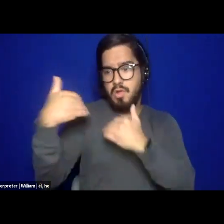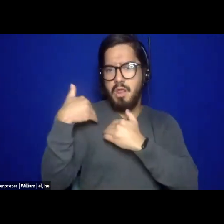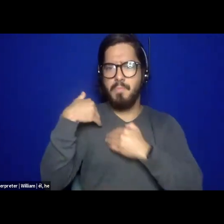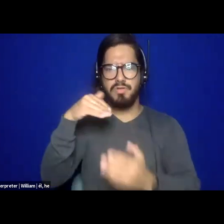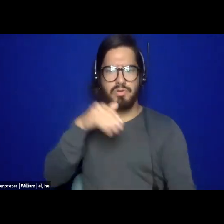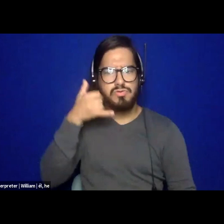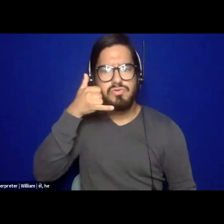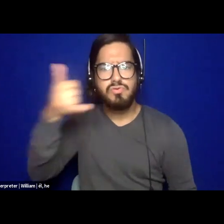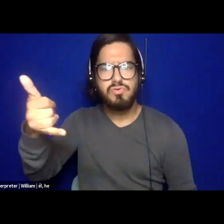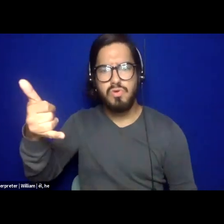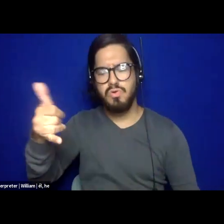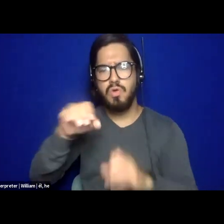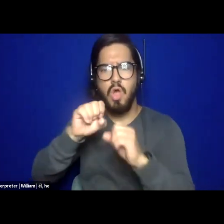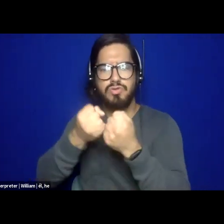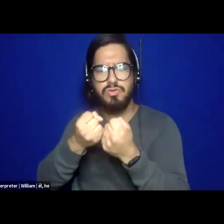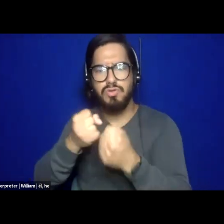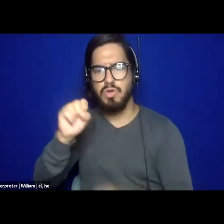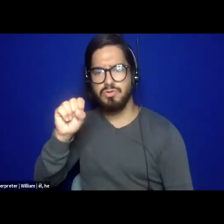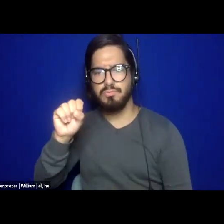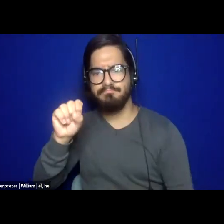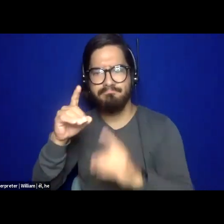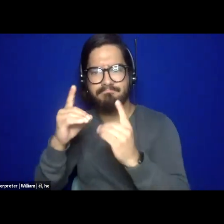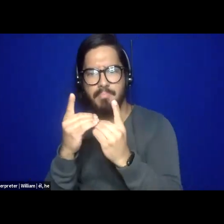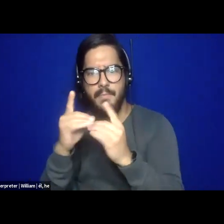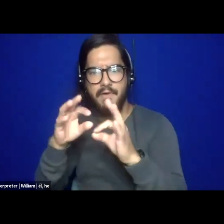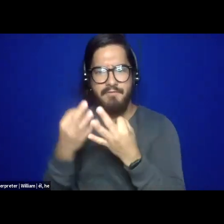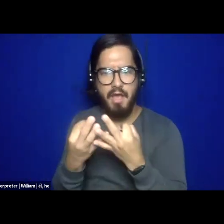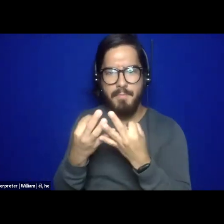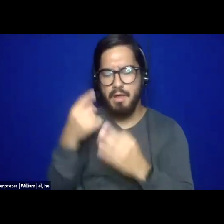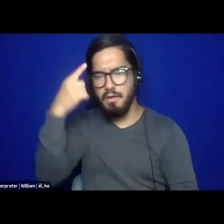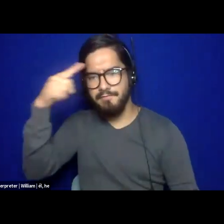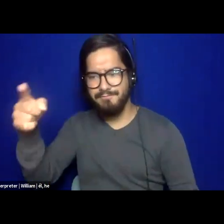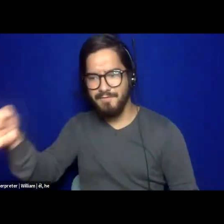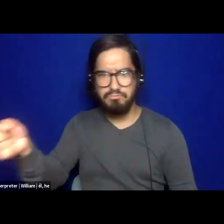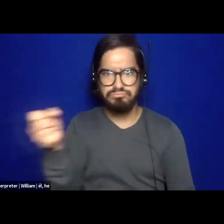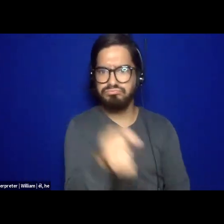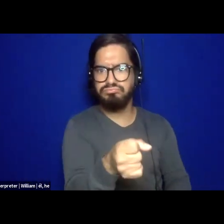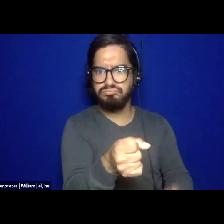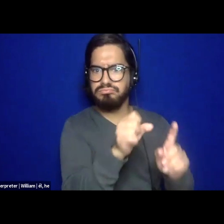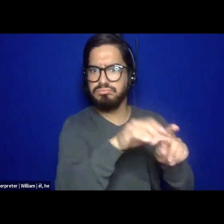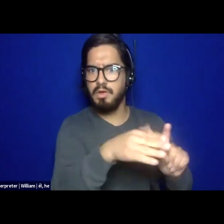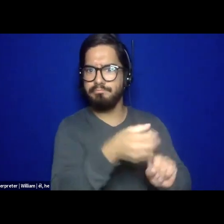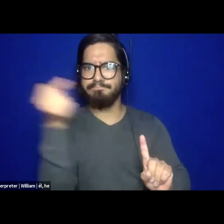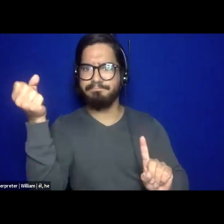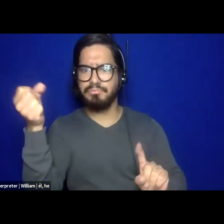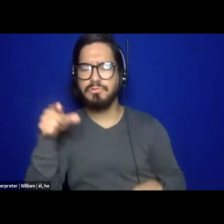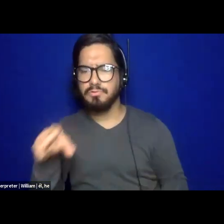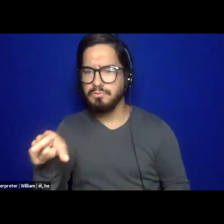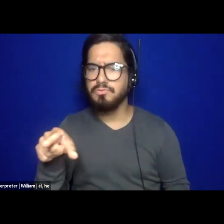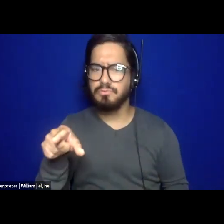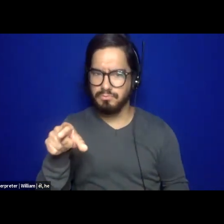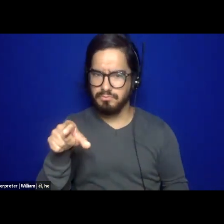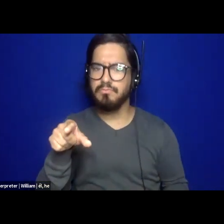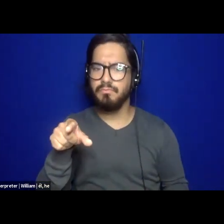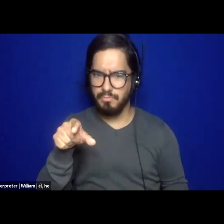determine who is a good parent or not. As my colleague, Joyce McMillan would tell, would say, who is, Joyce is a directly impacted